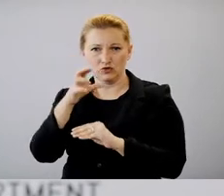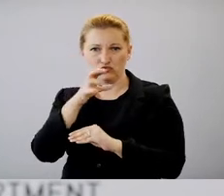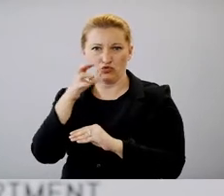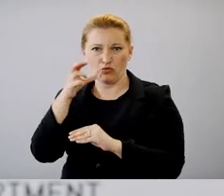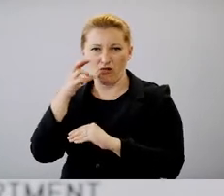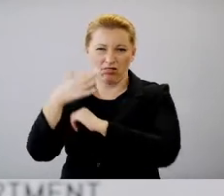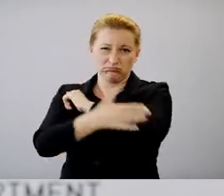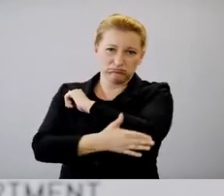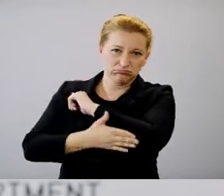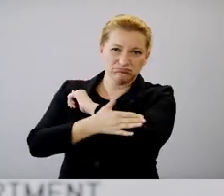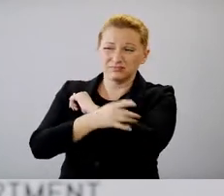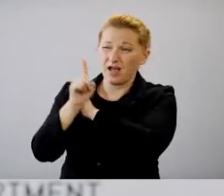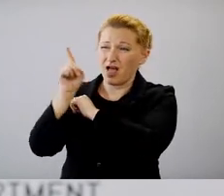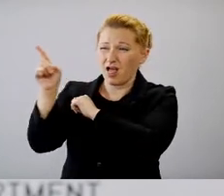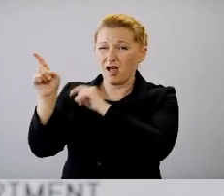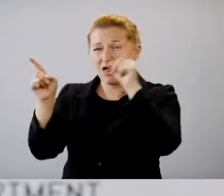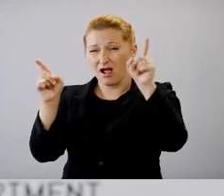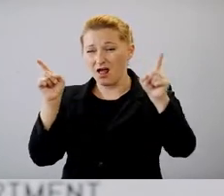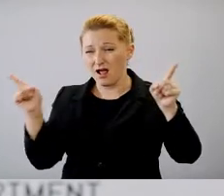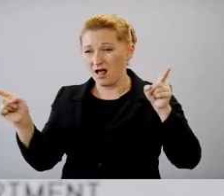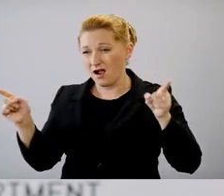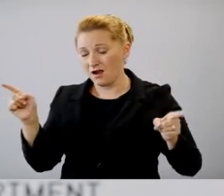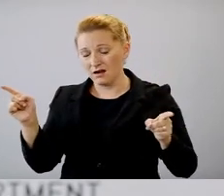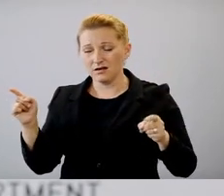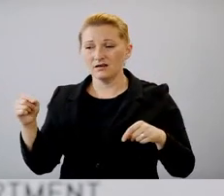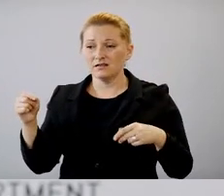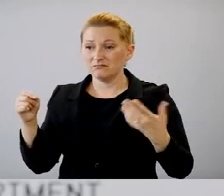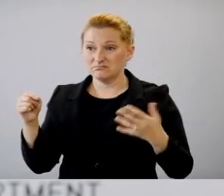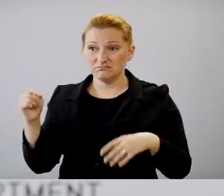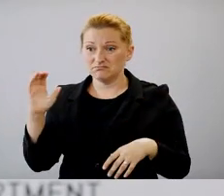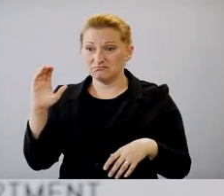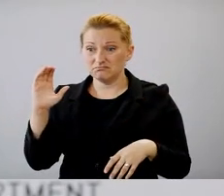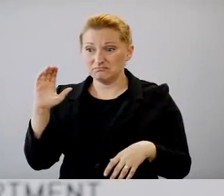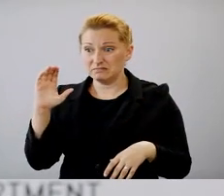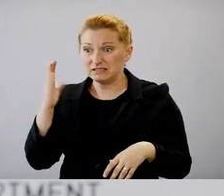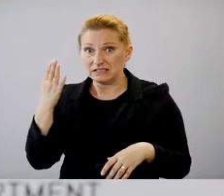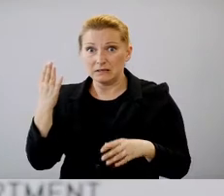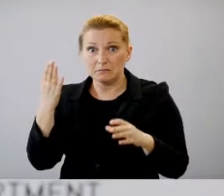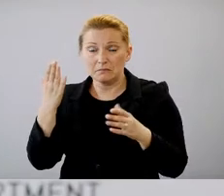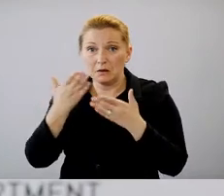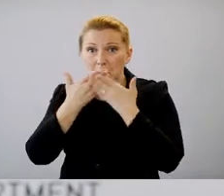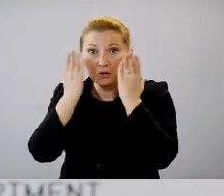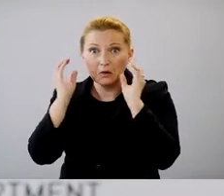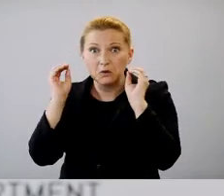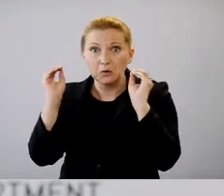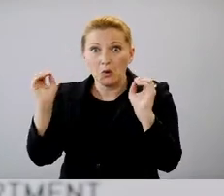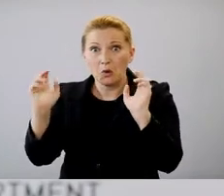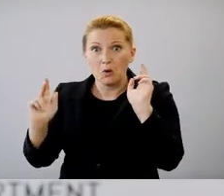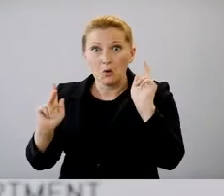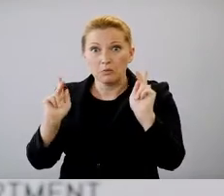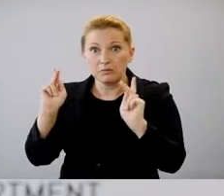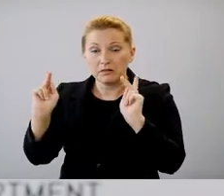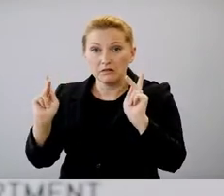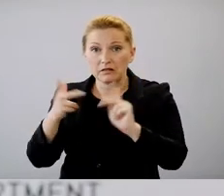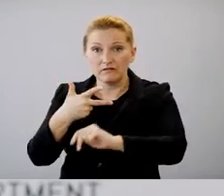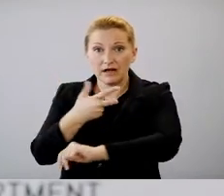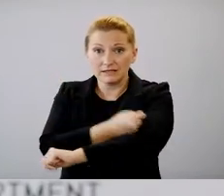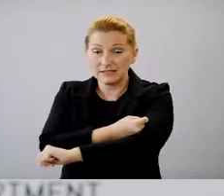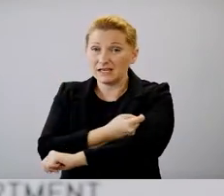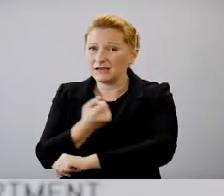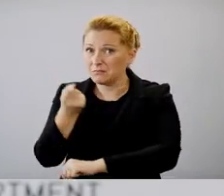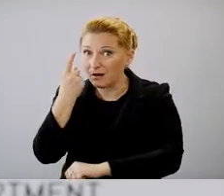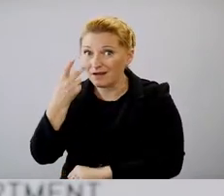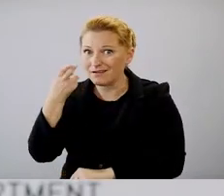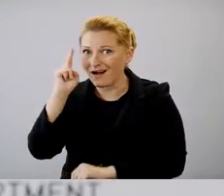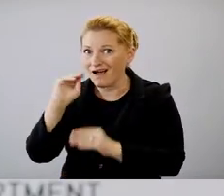state that don't have, in some instances, any people who've gotten vaccines for large numbers of, uh, cases.